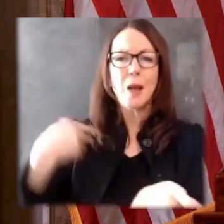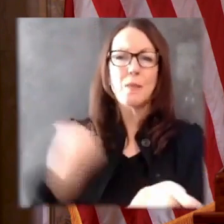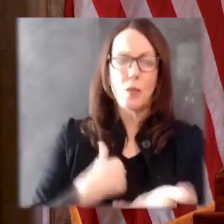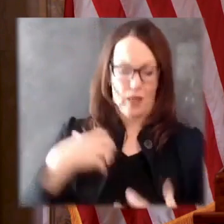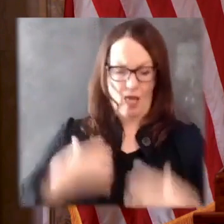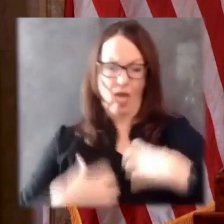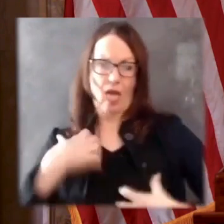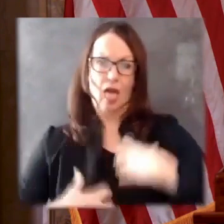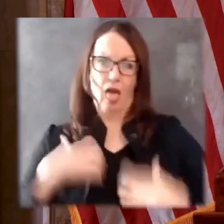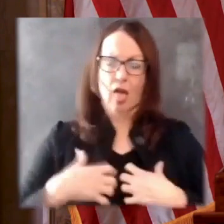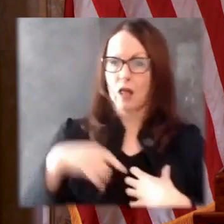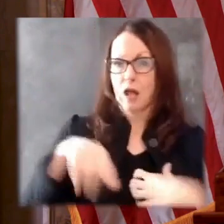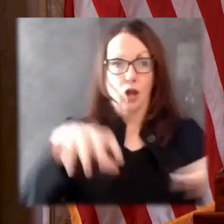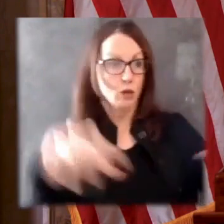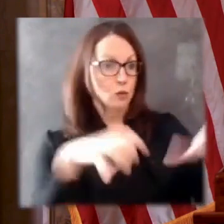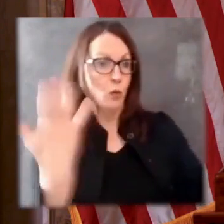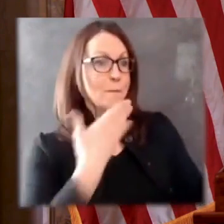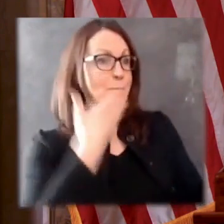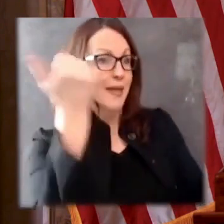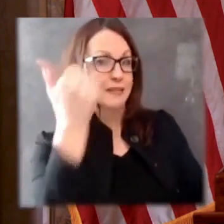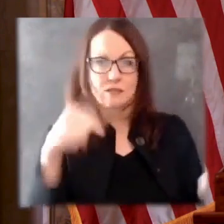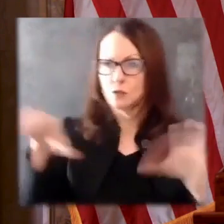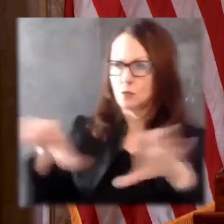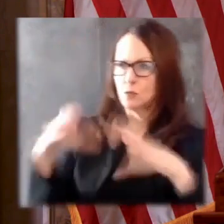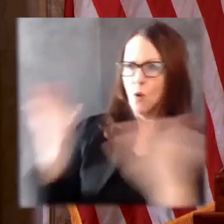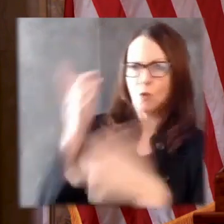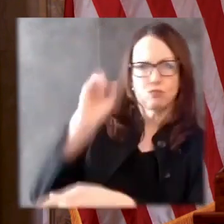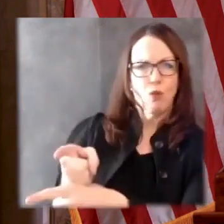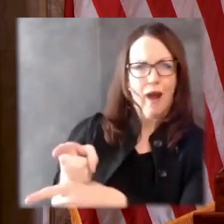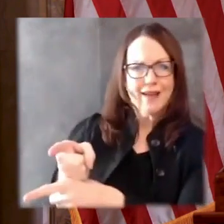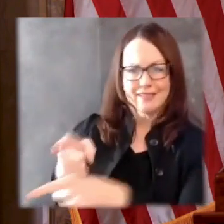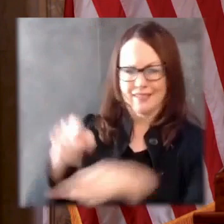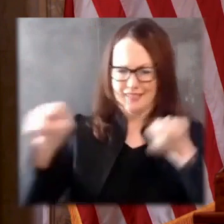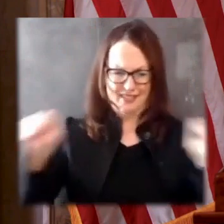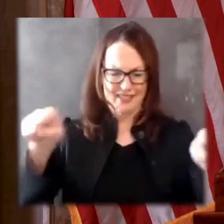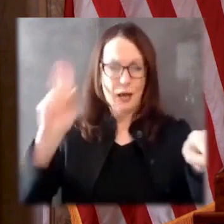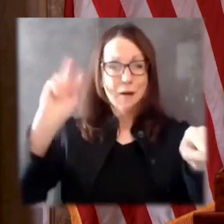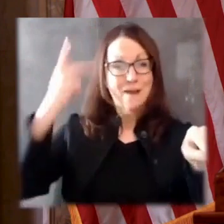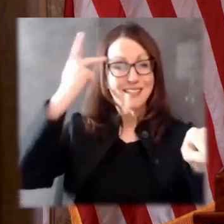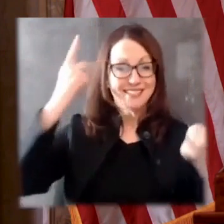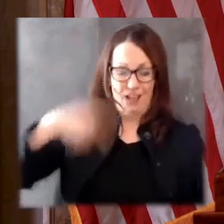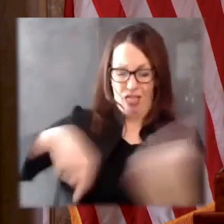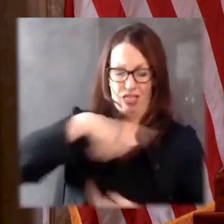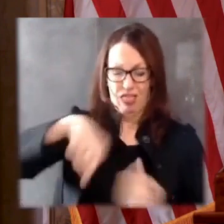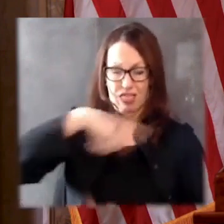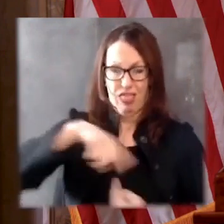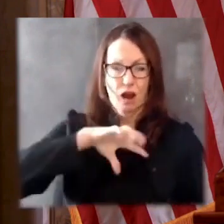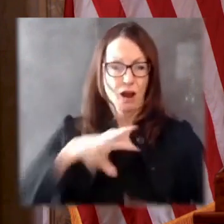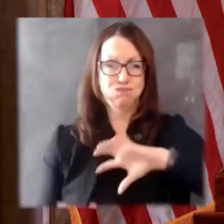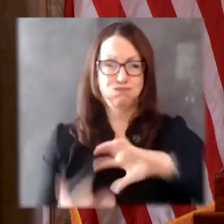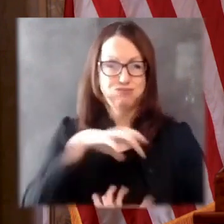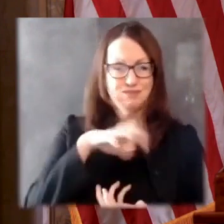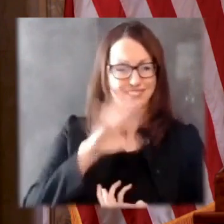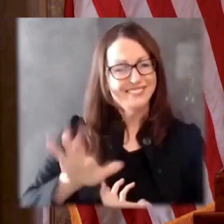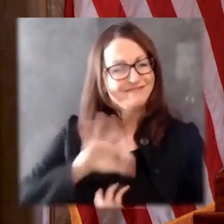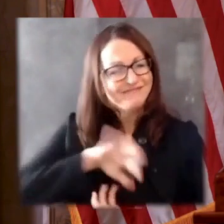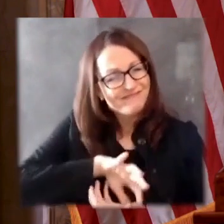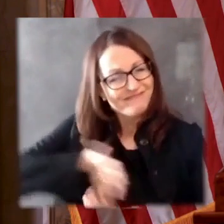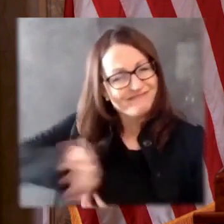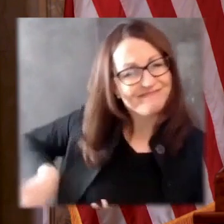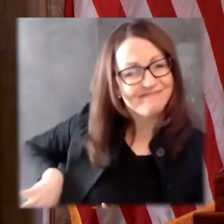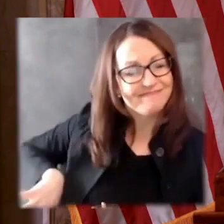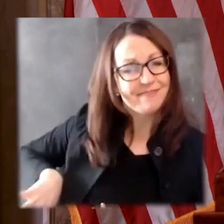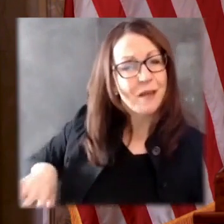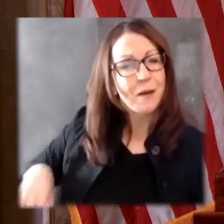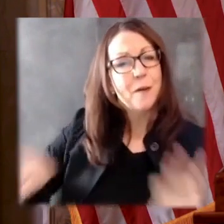interests instead. Yes, there were moments where we could have offered a greater empathy, more humility, more